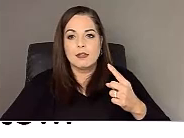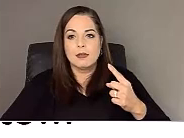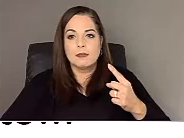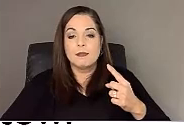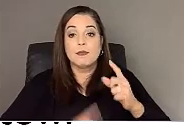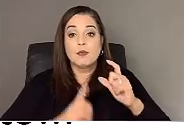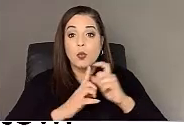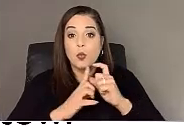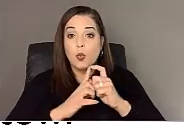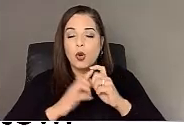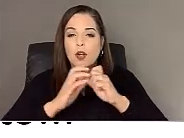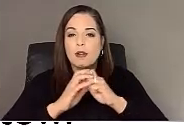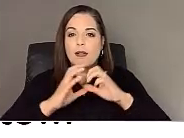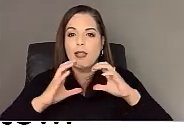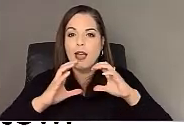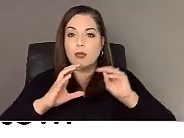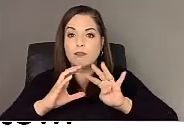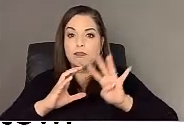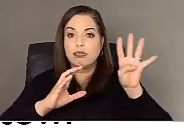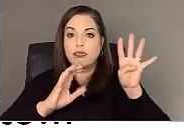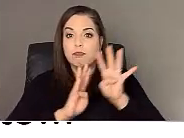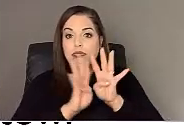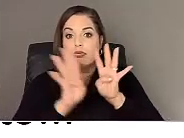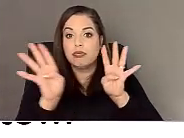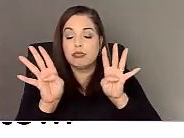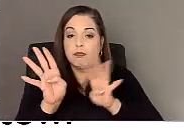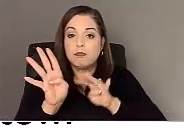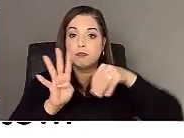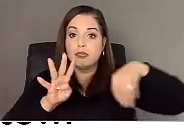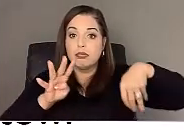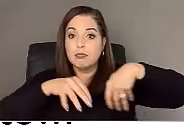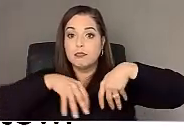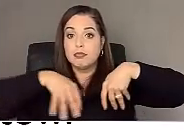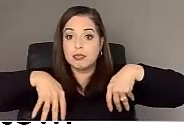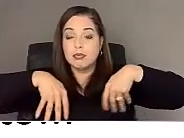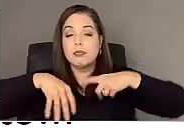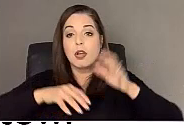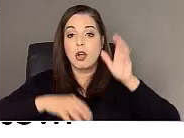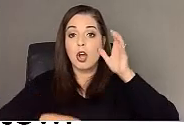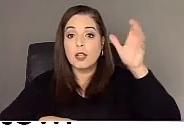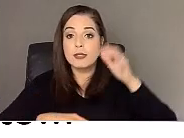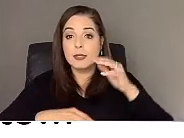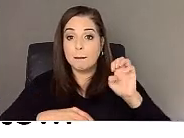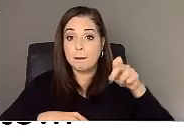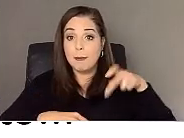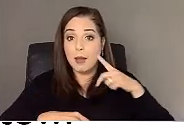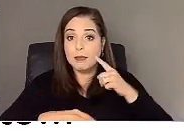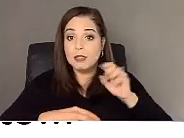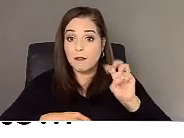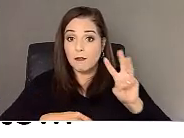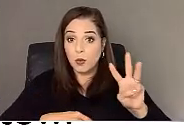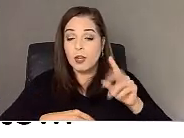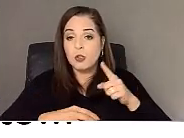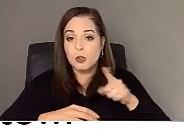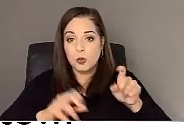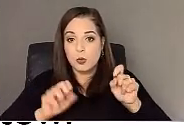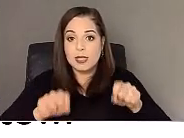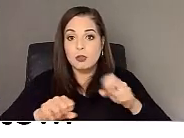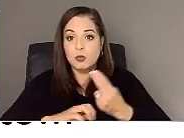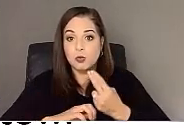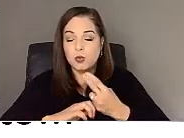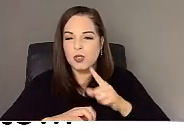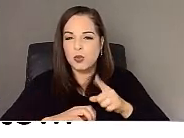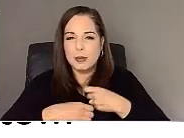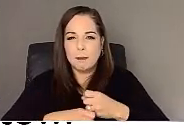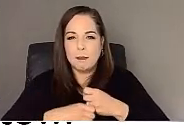word cloud, not a mapping, a concept mapping, uh, software that you can use and you can make all